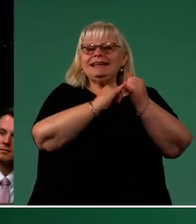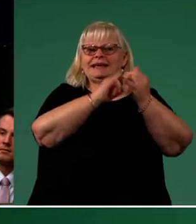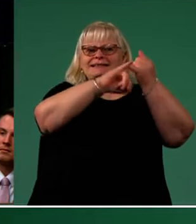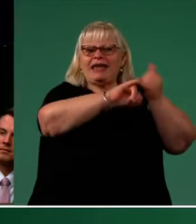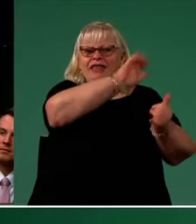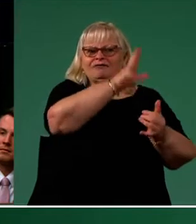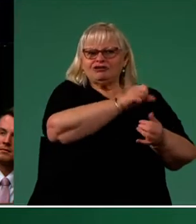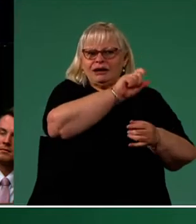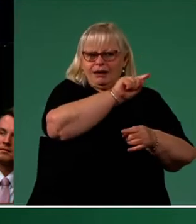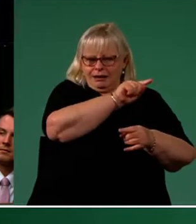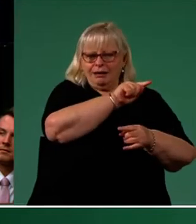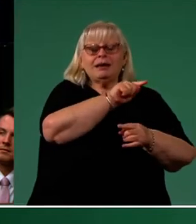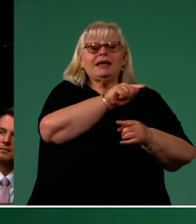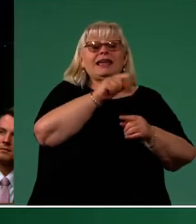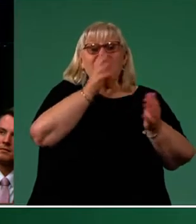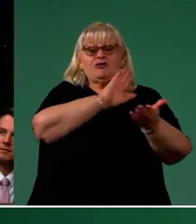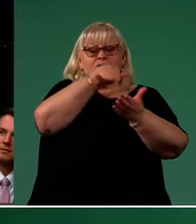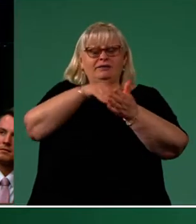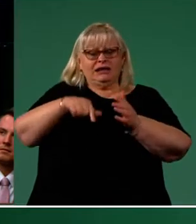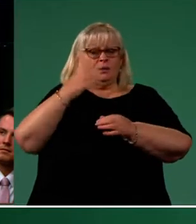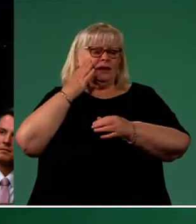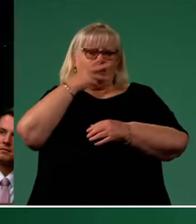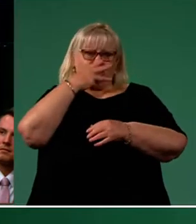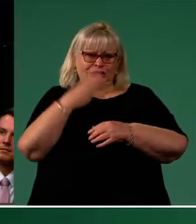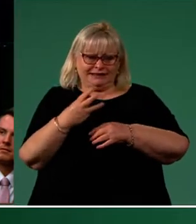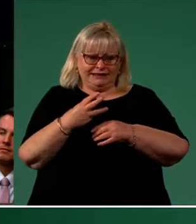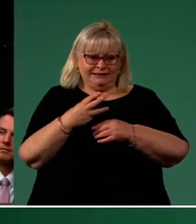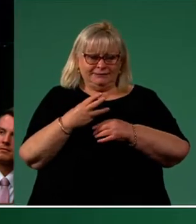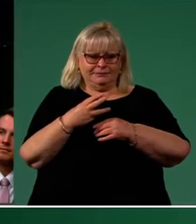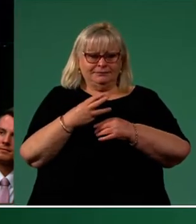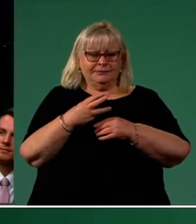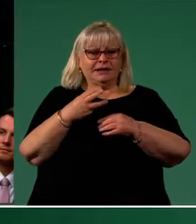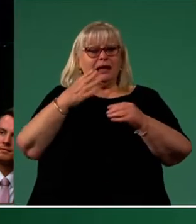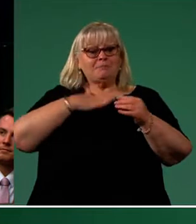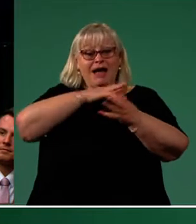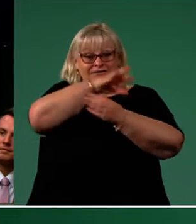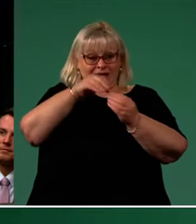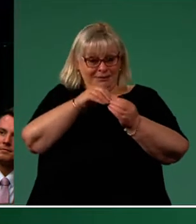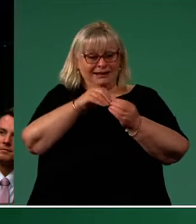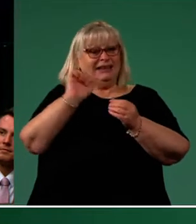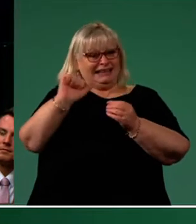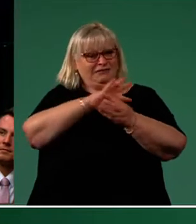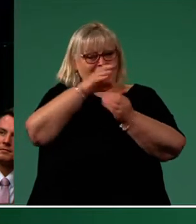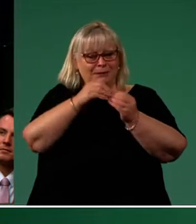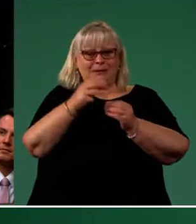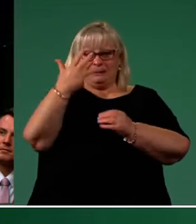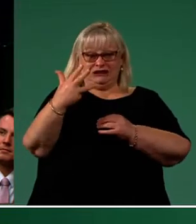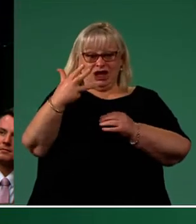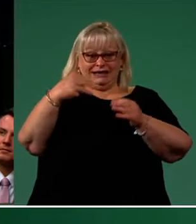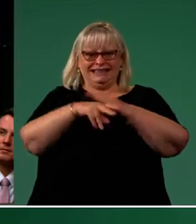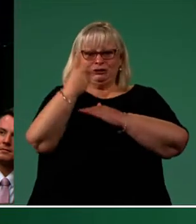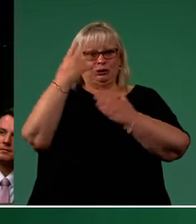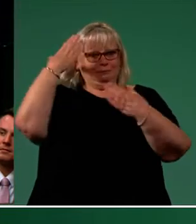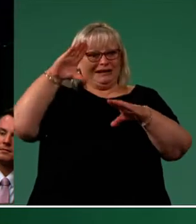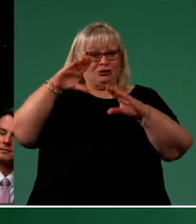of Africa, came here at 13 years old. The Laxau family, all nine of them, crammed into a two-bedroom home on